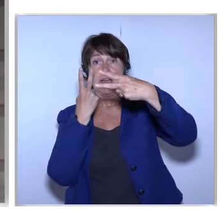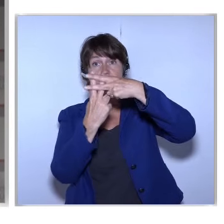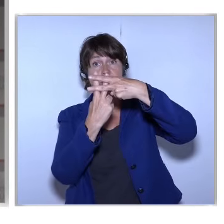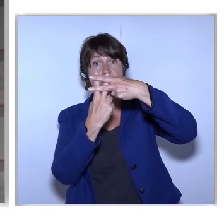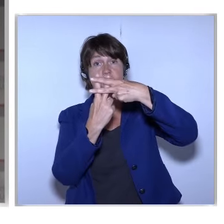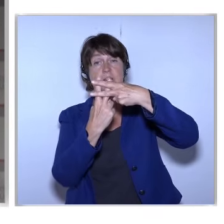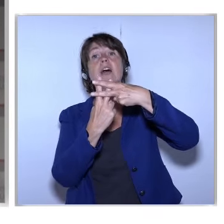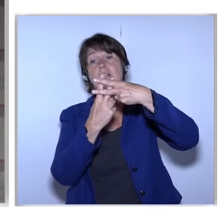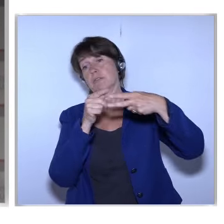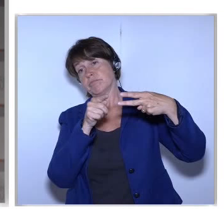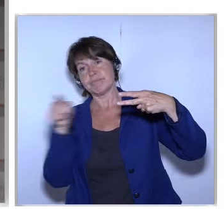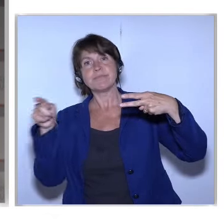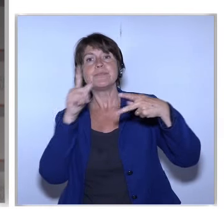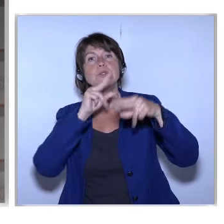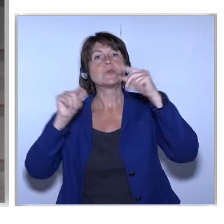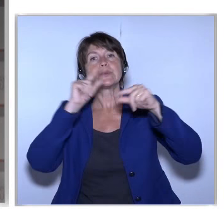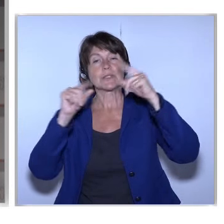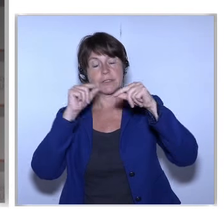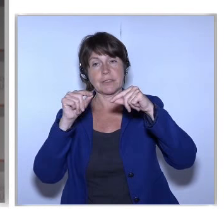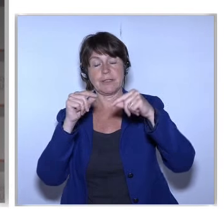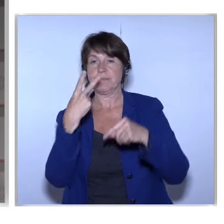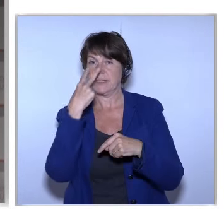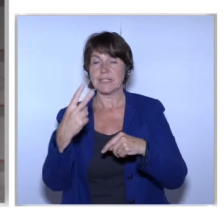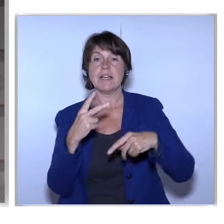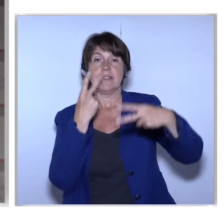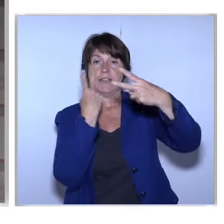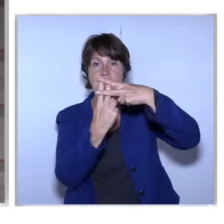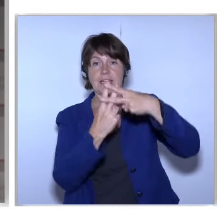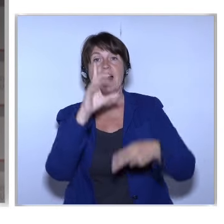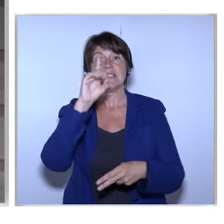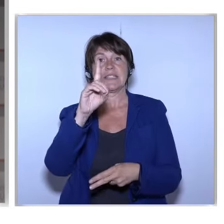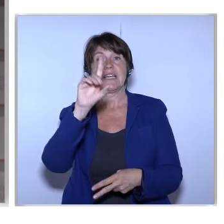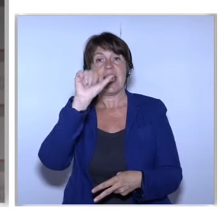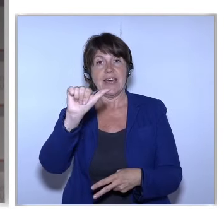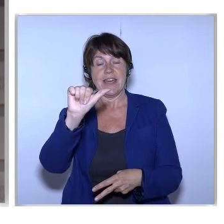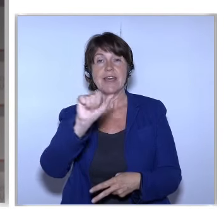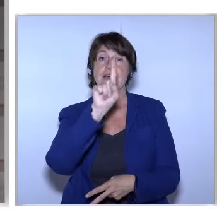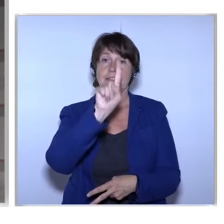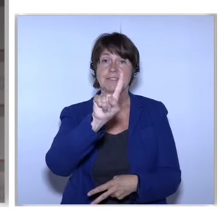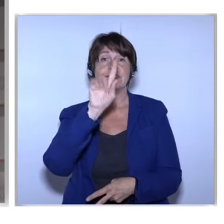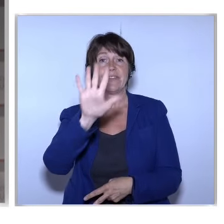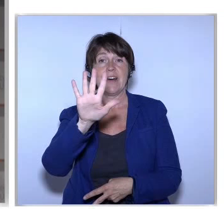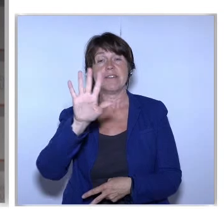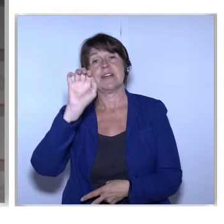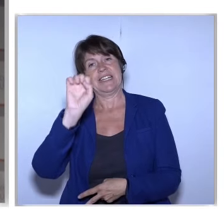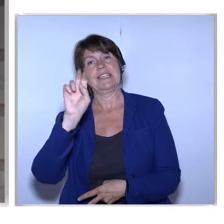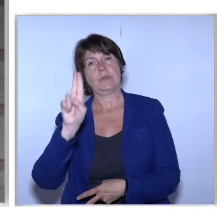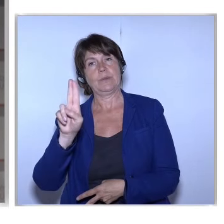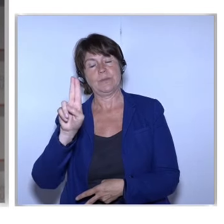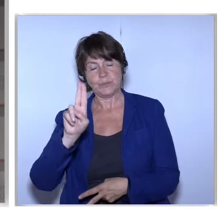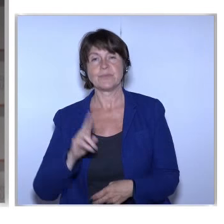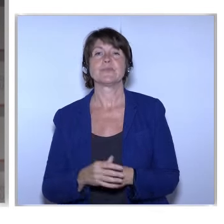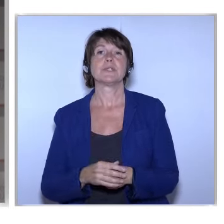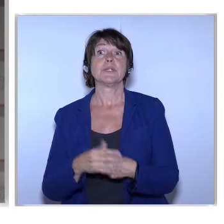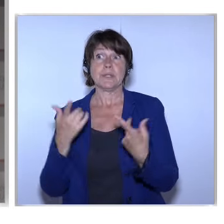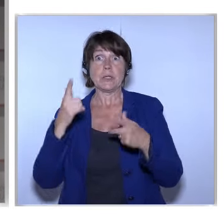course, and it's up there Hashtag DA15EU And can I introduce to you